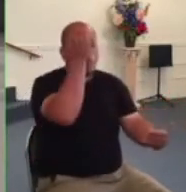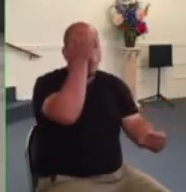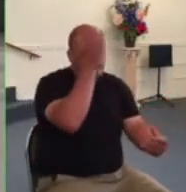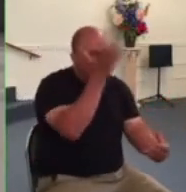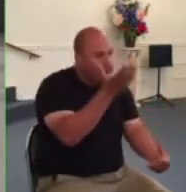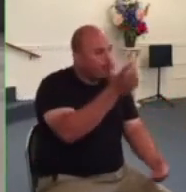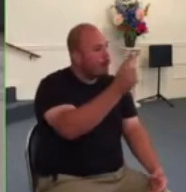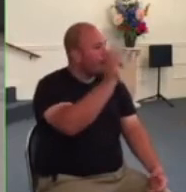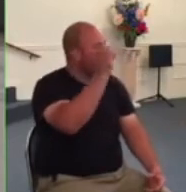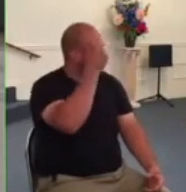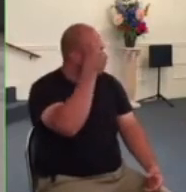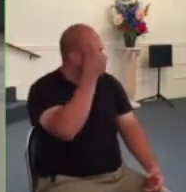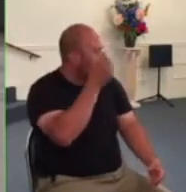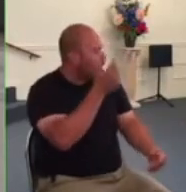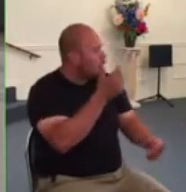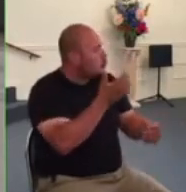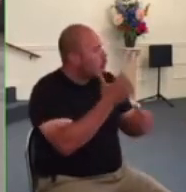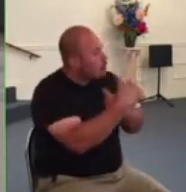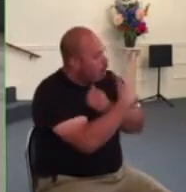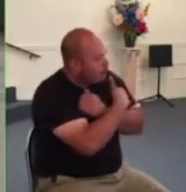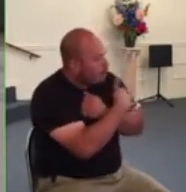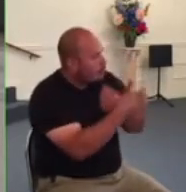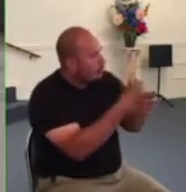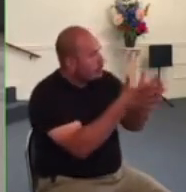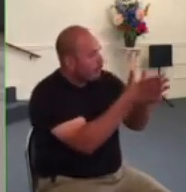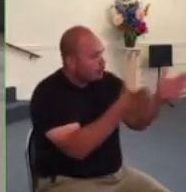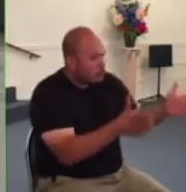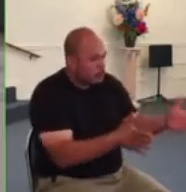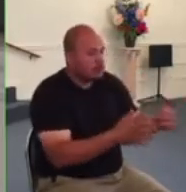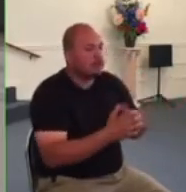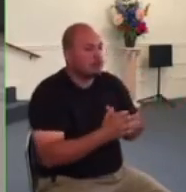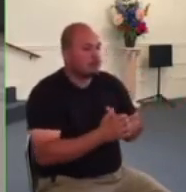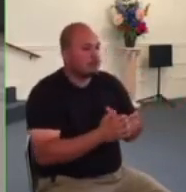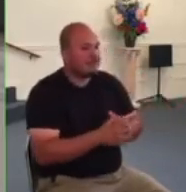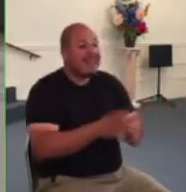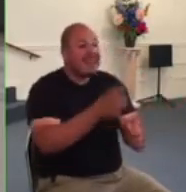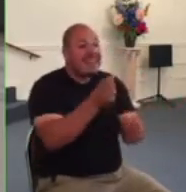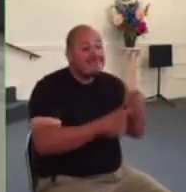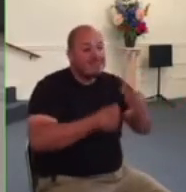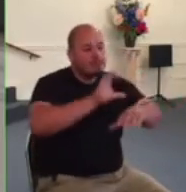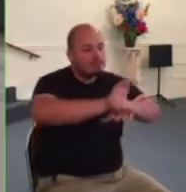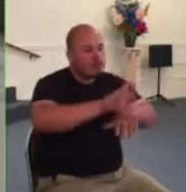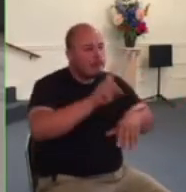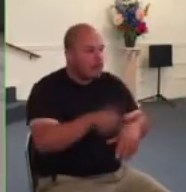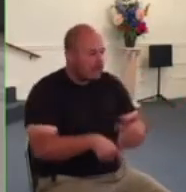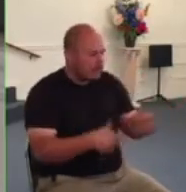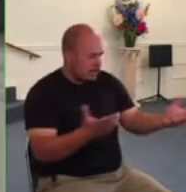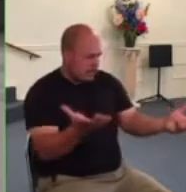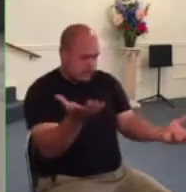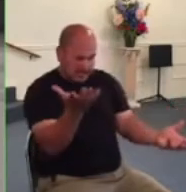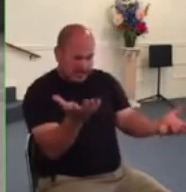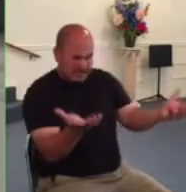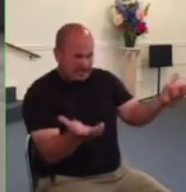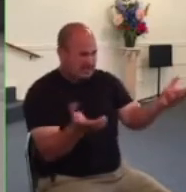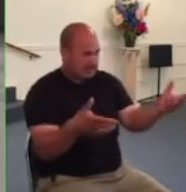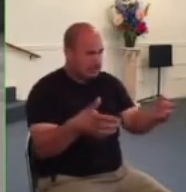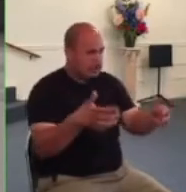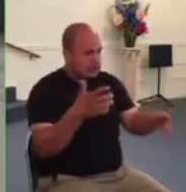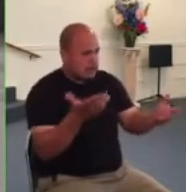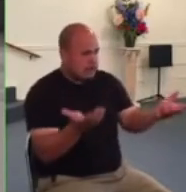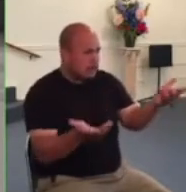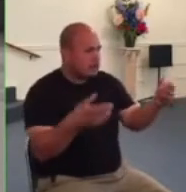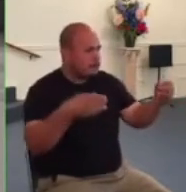our neighbors every church had to weigh these two principles against each other and decide what to do